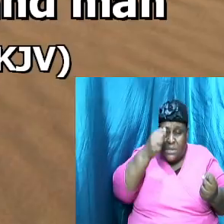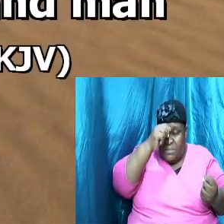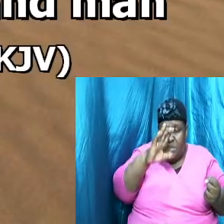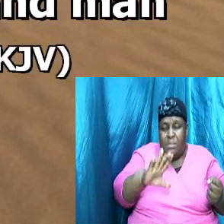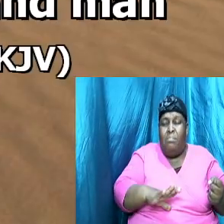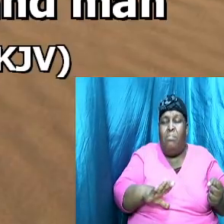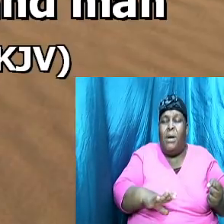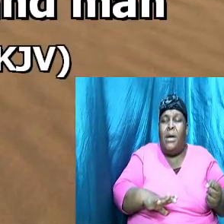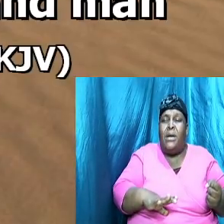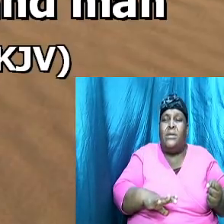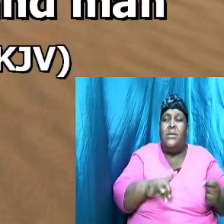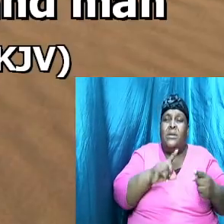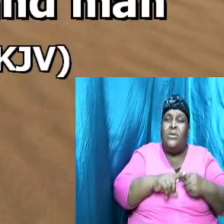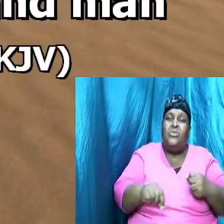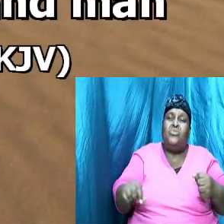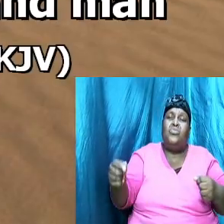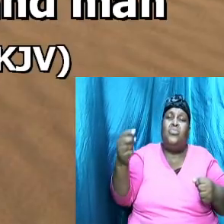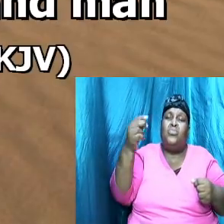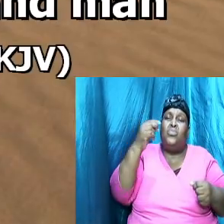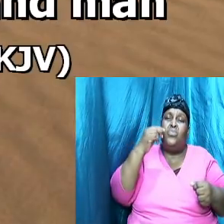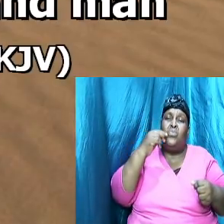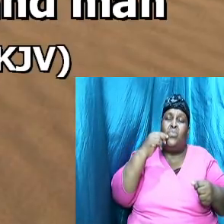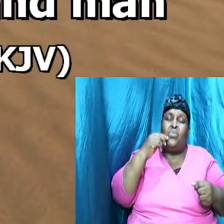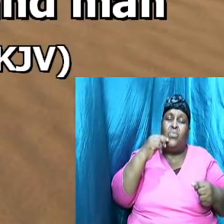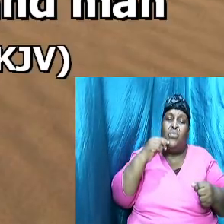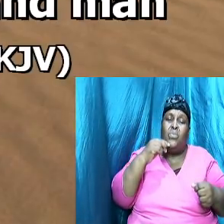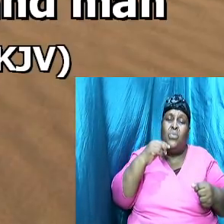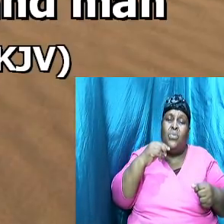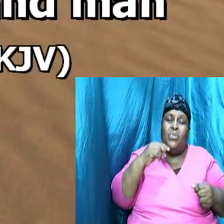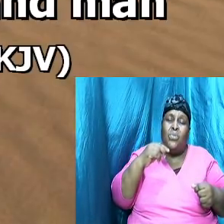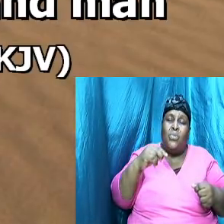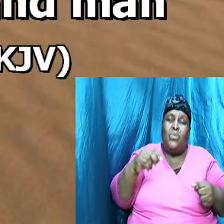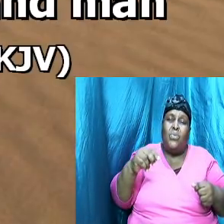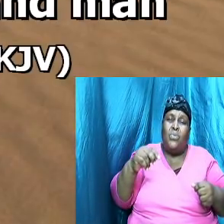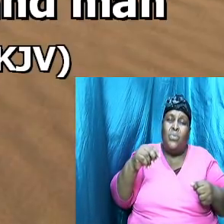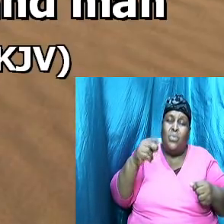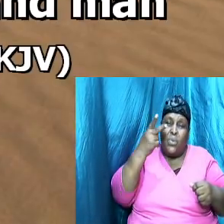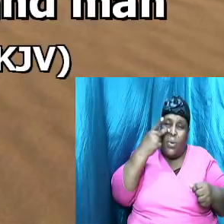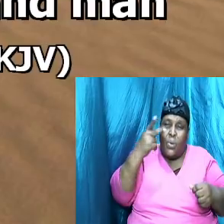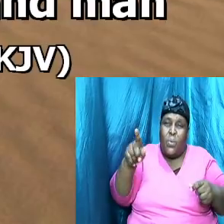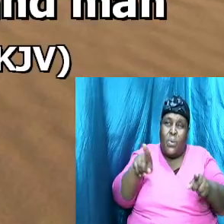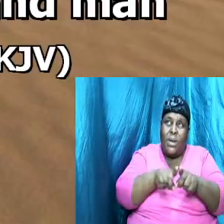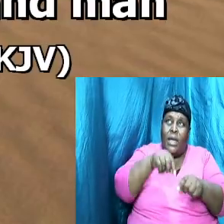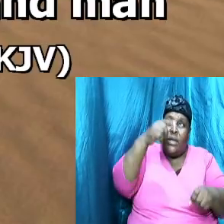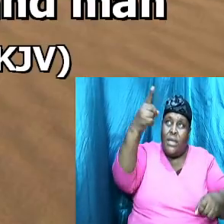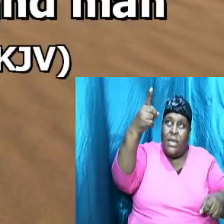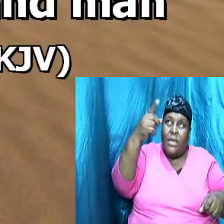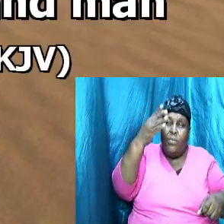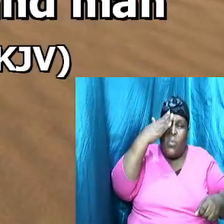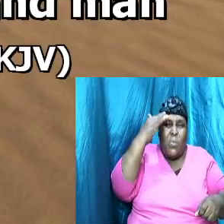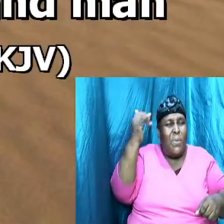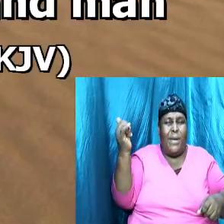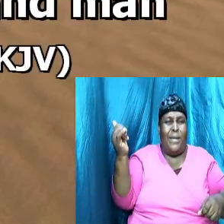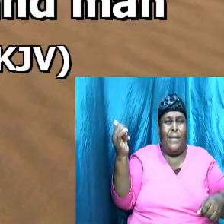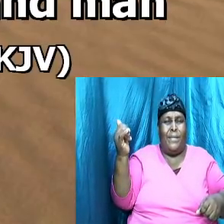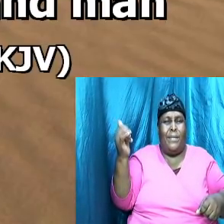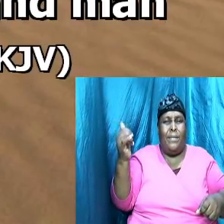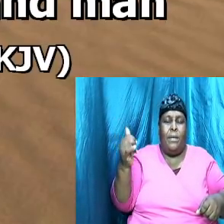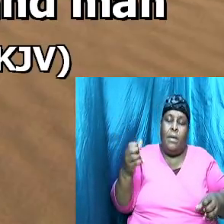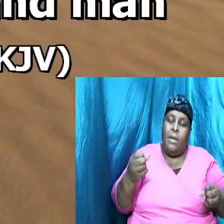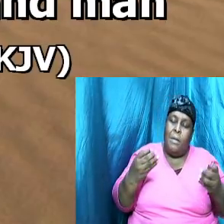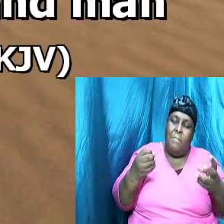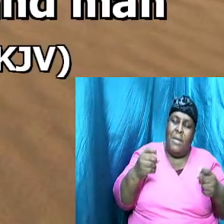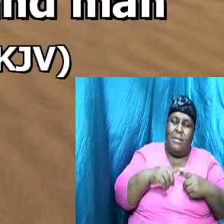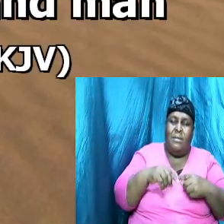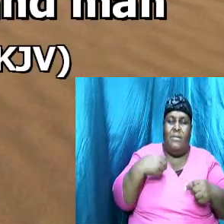to literally reflect him why so many of us do not